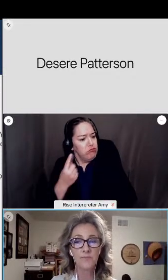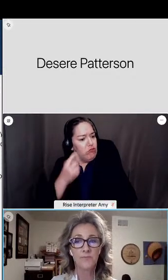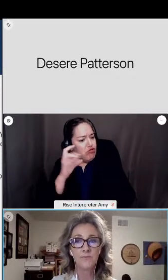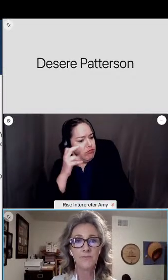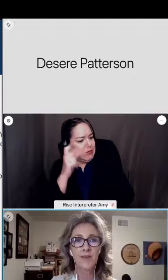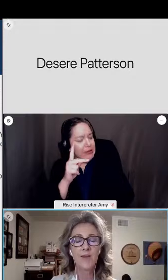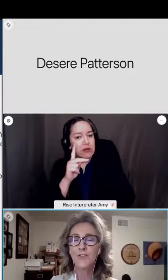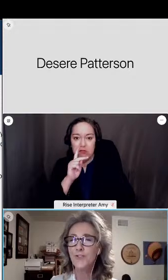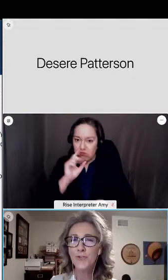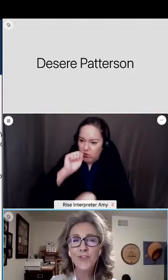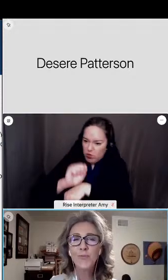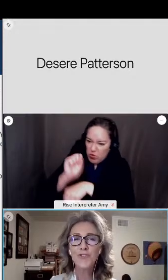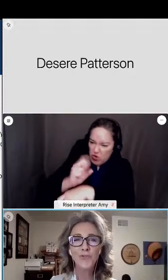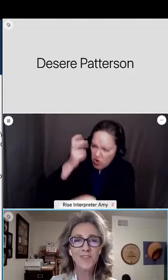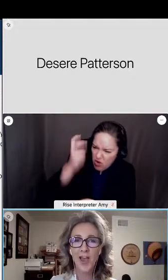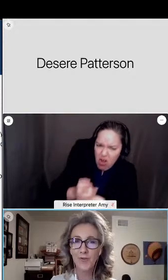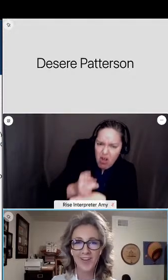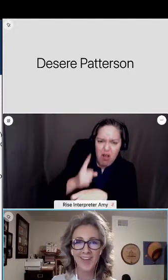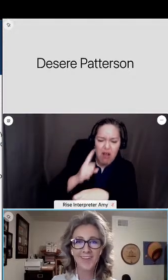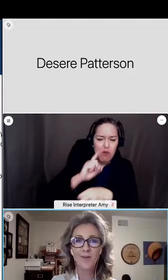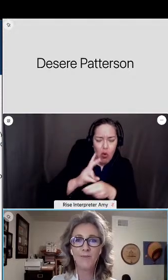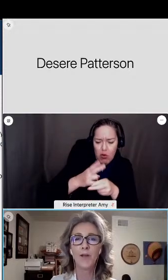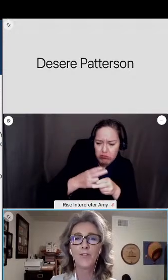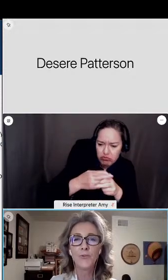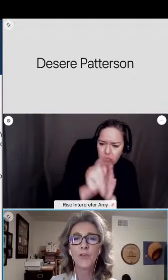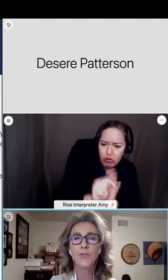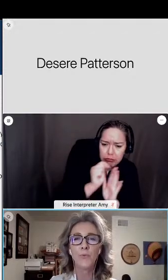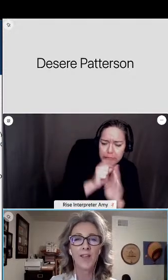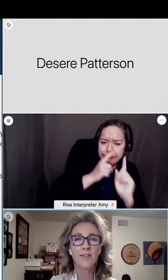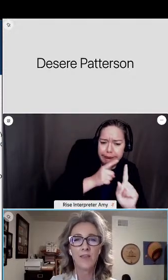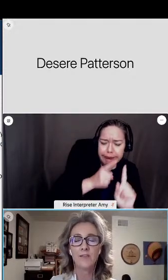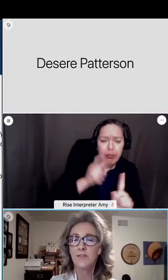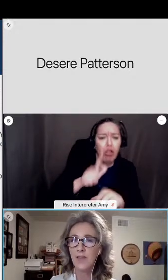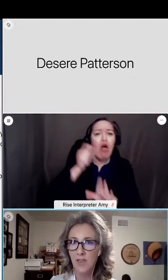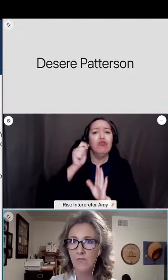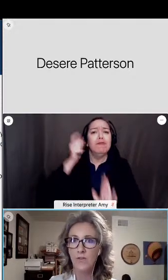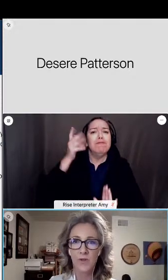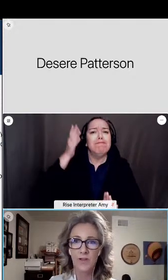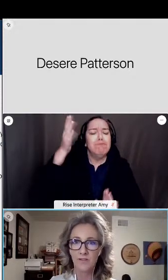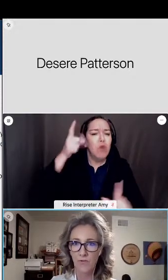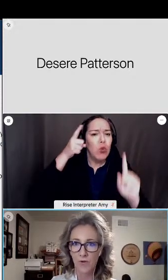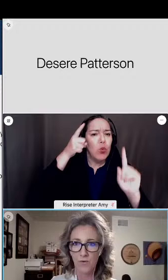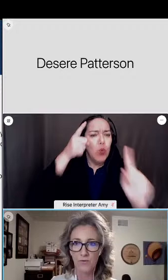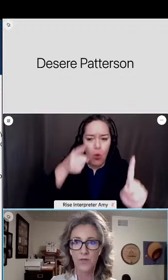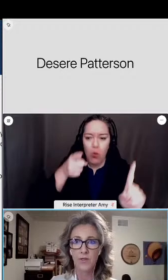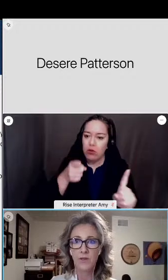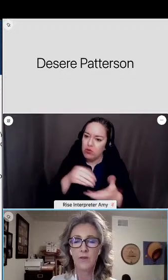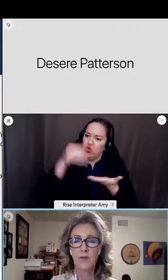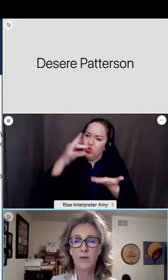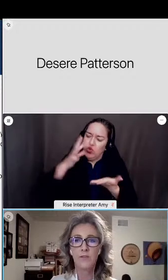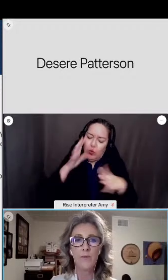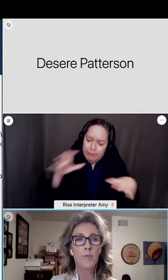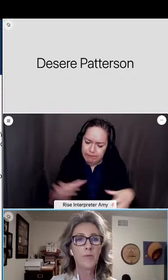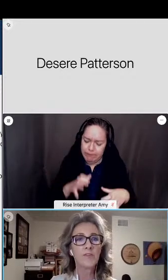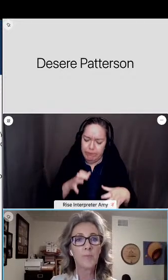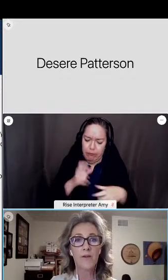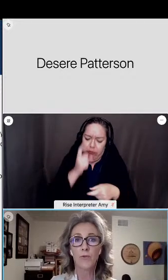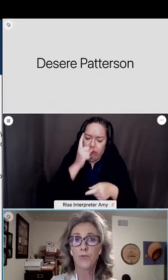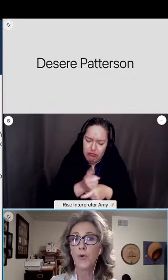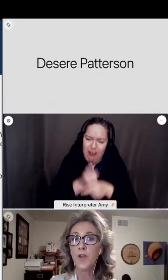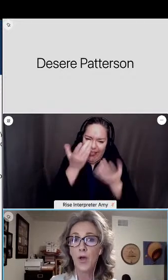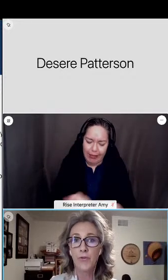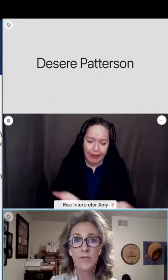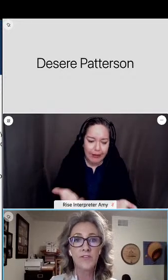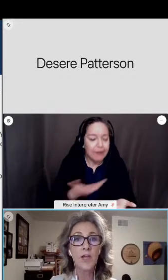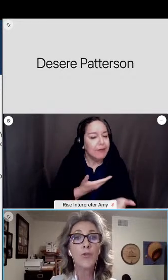goals. Students will show integrity by doing the right things even when it's difficult. They will be